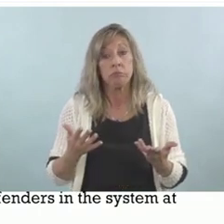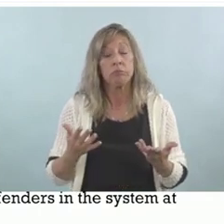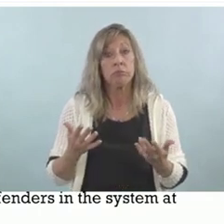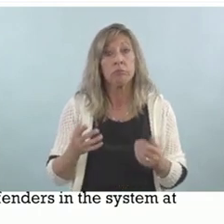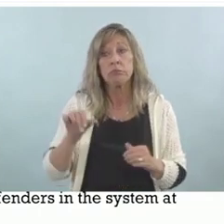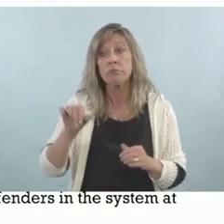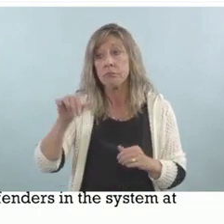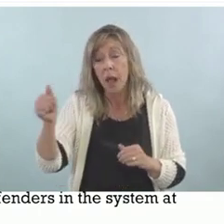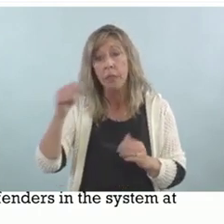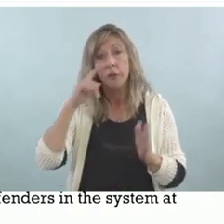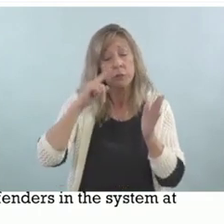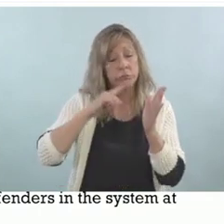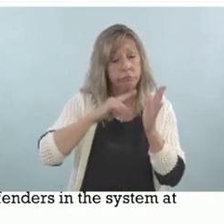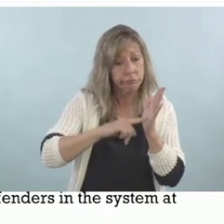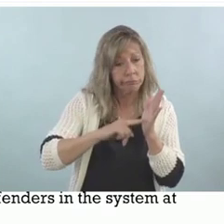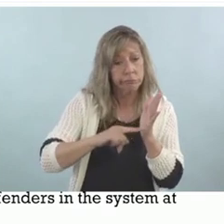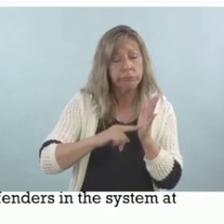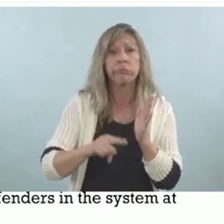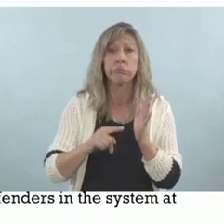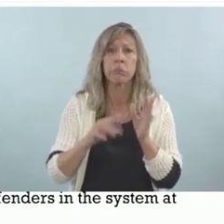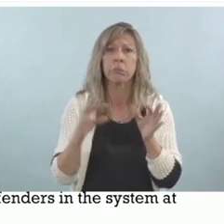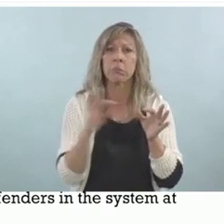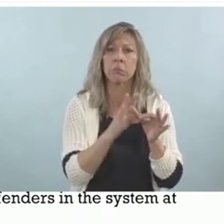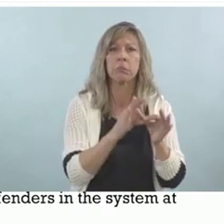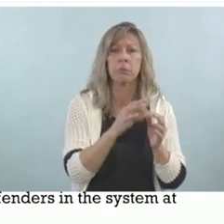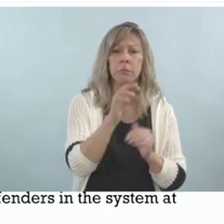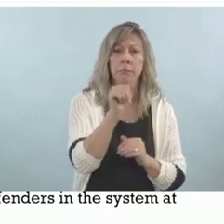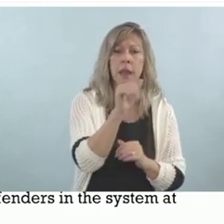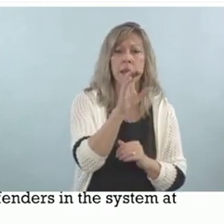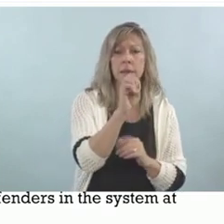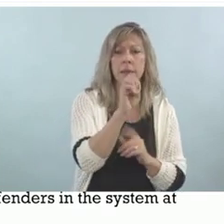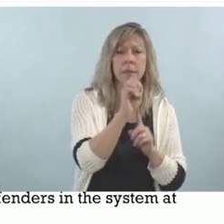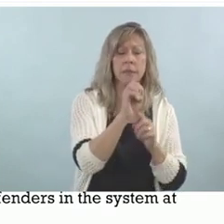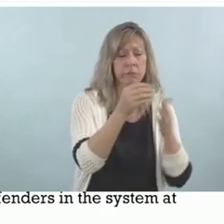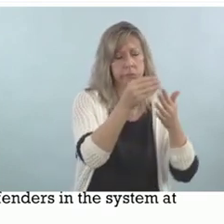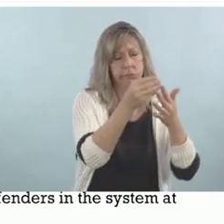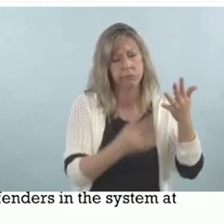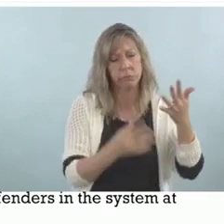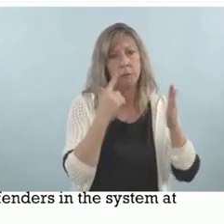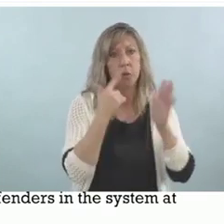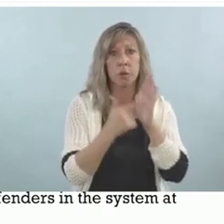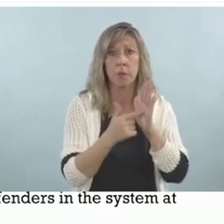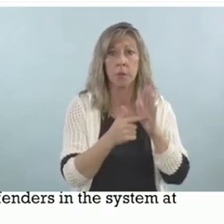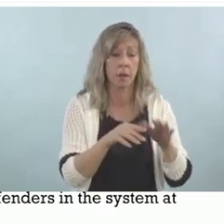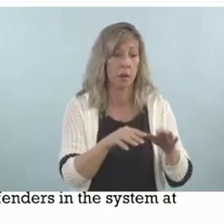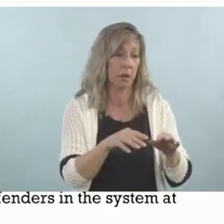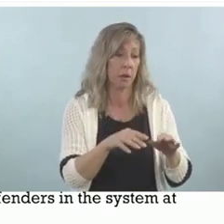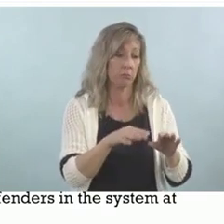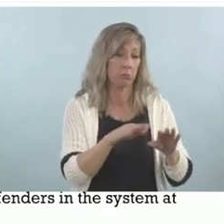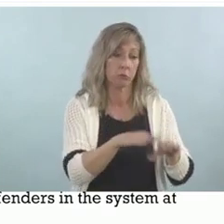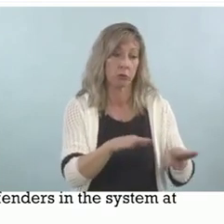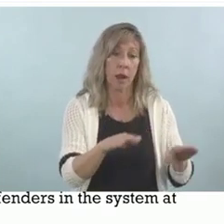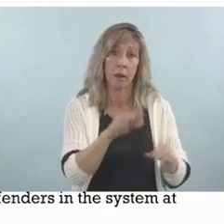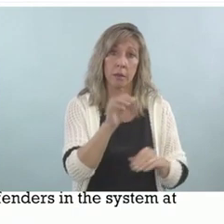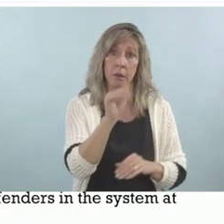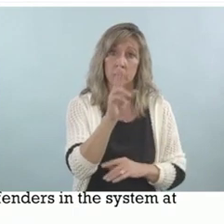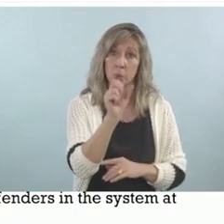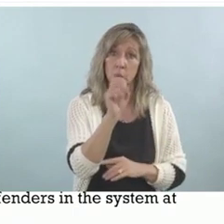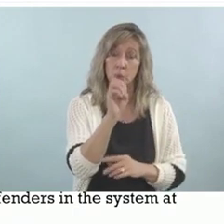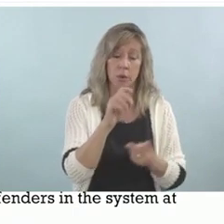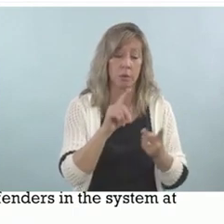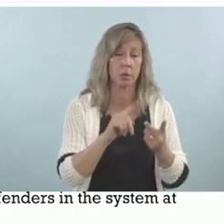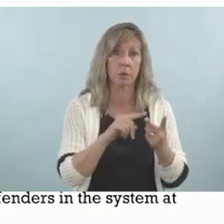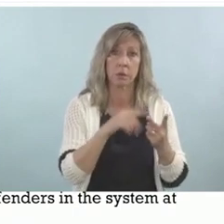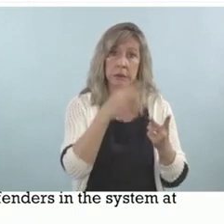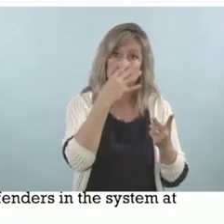talk about other ACEs like child abuse and neglect. Some studies are showing that deaf and hard of hearing youth are more likely